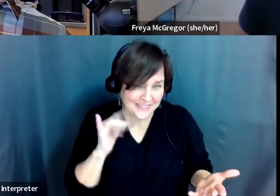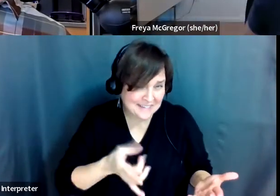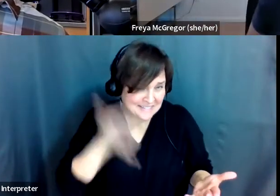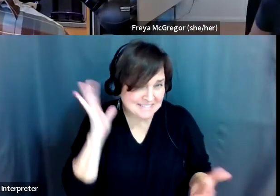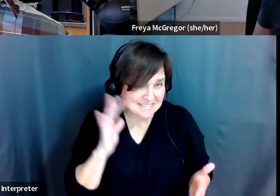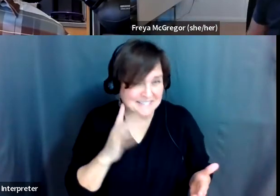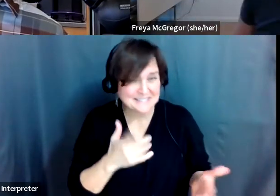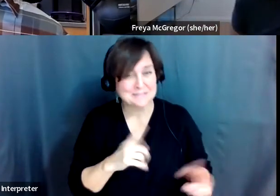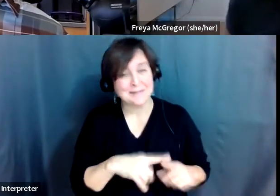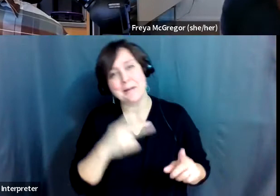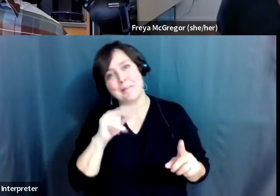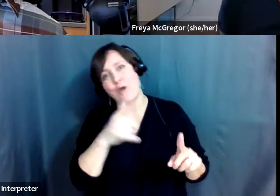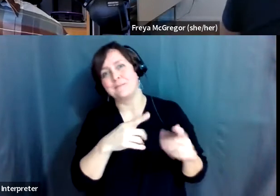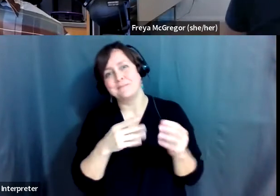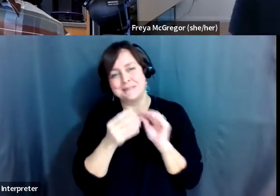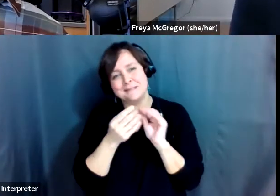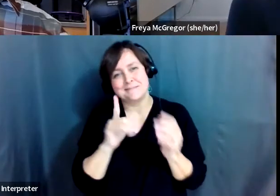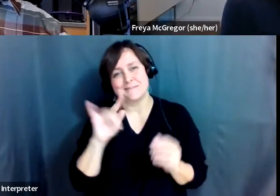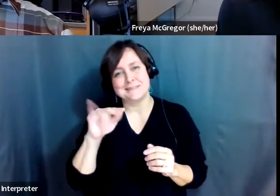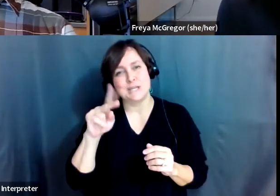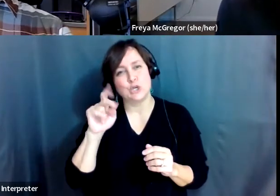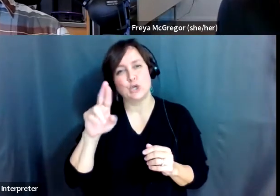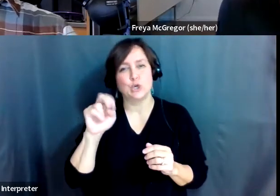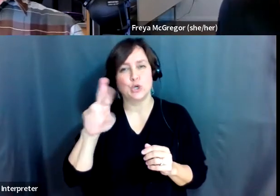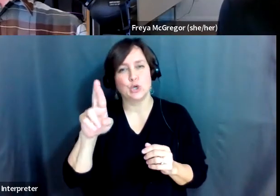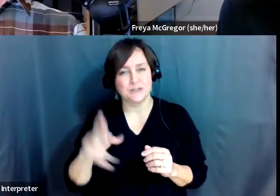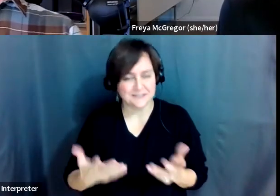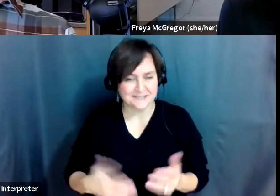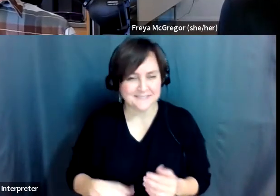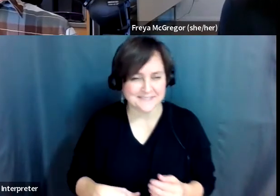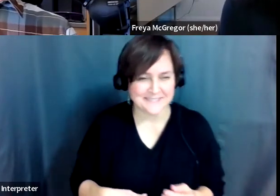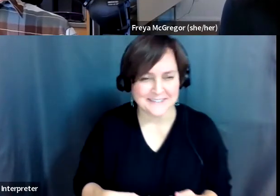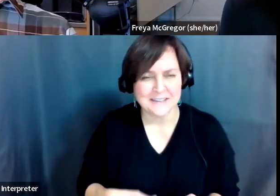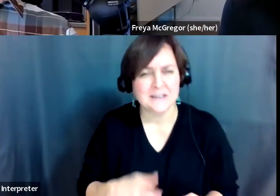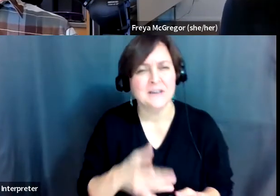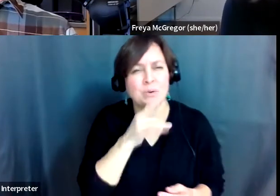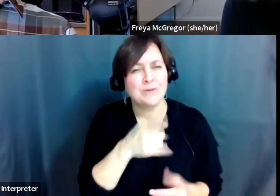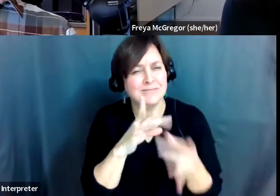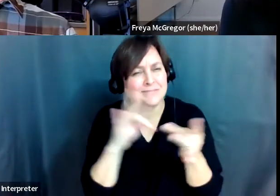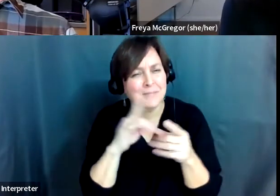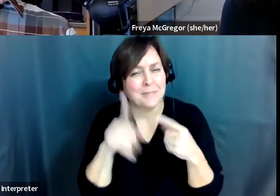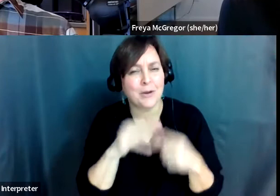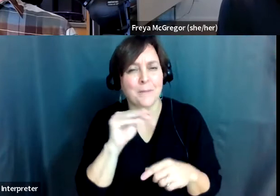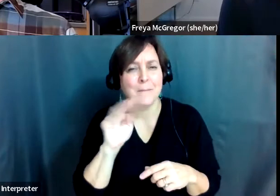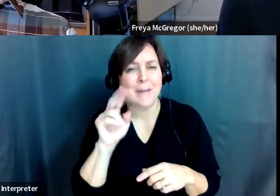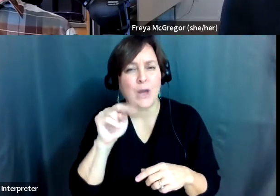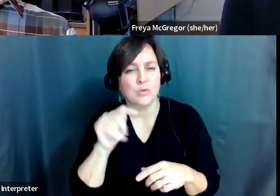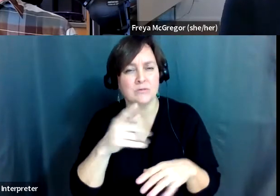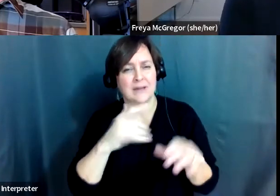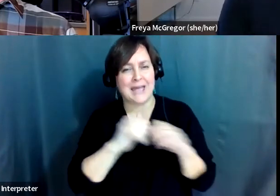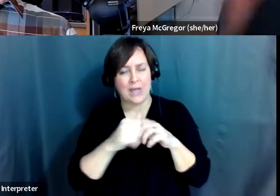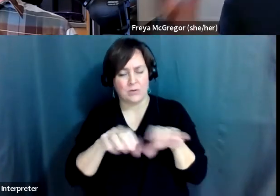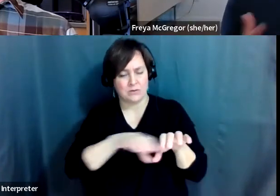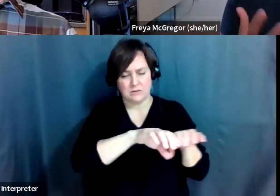But there you go. Paul, Paul is a tinkerer. And so, yeah, tell us, tell us a little bit about your, your mount for your scoping your camera.